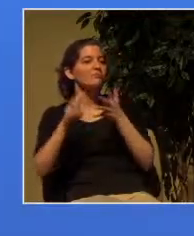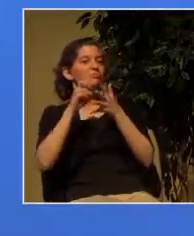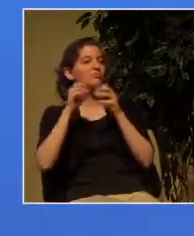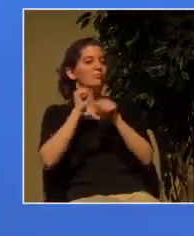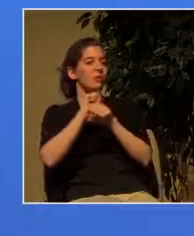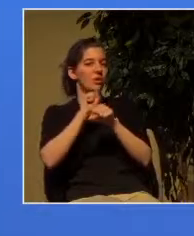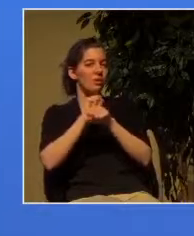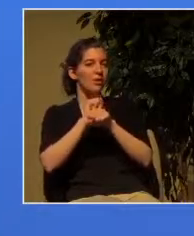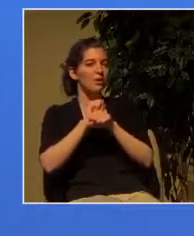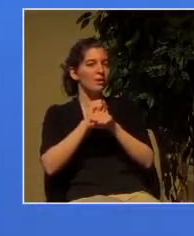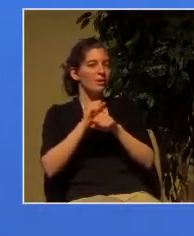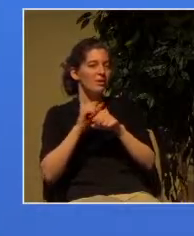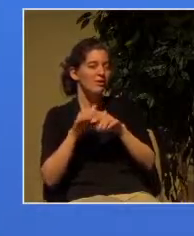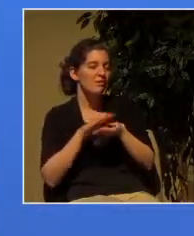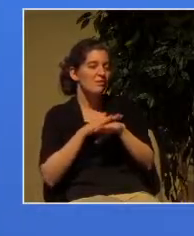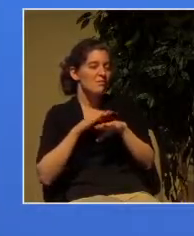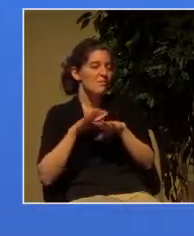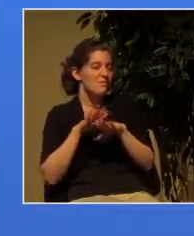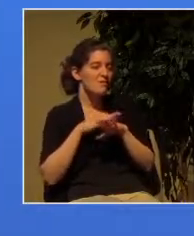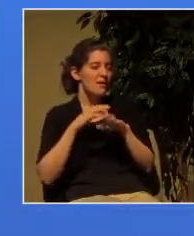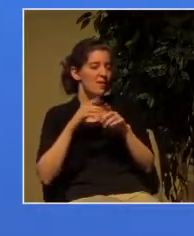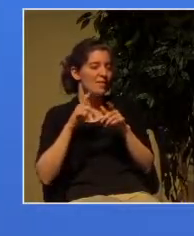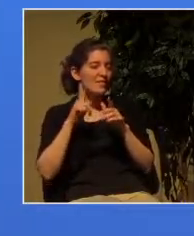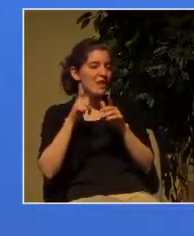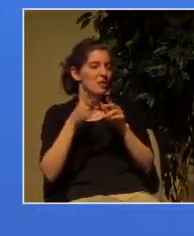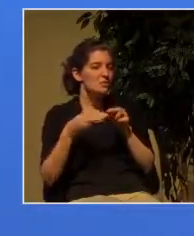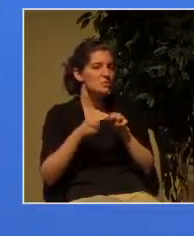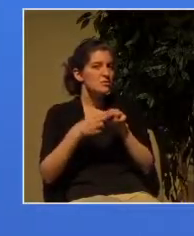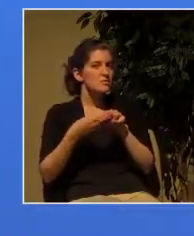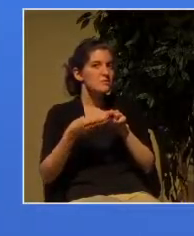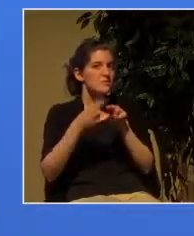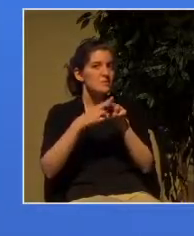goes through these these waves of